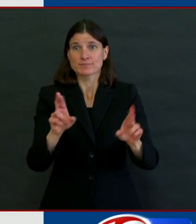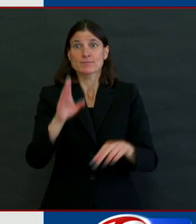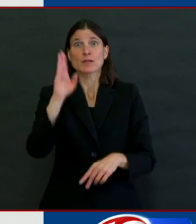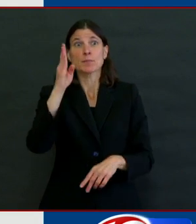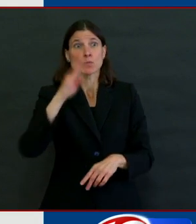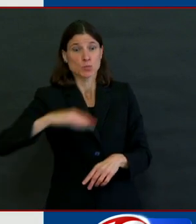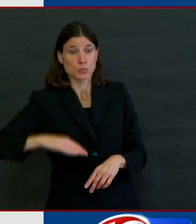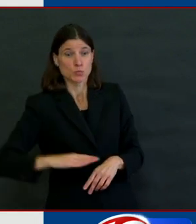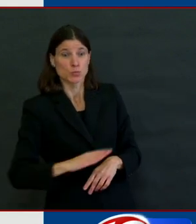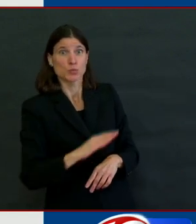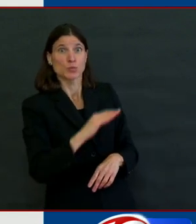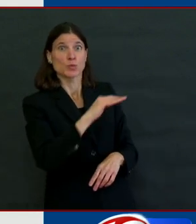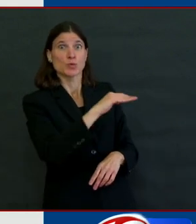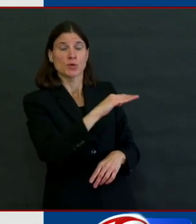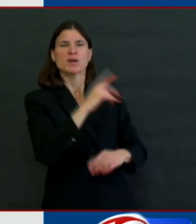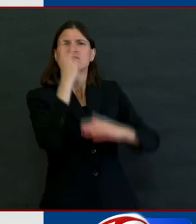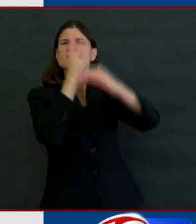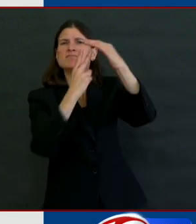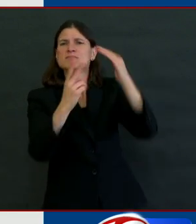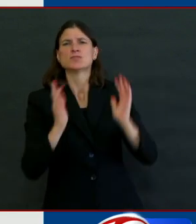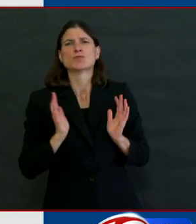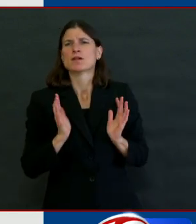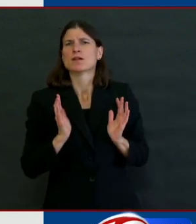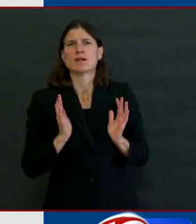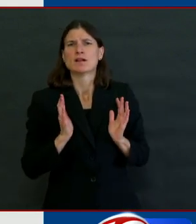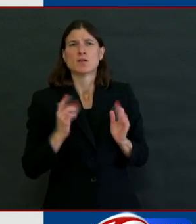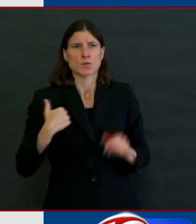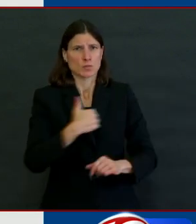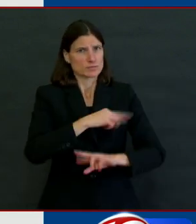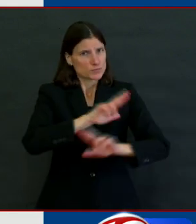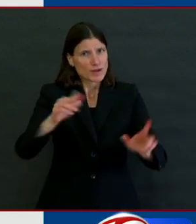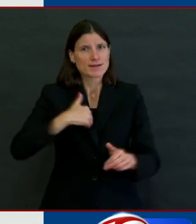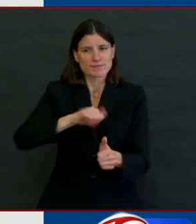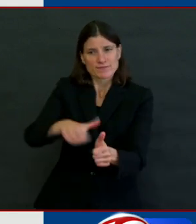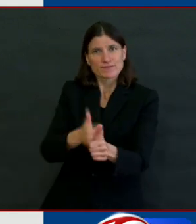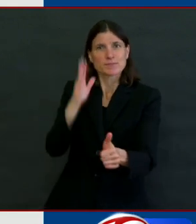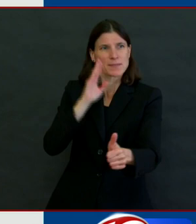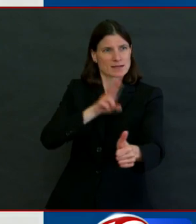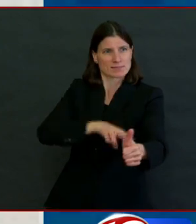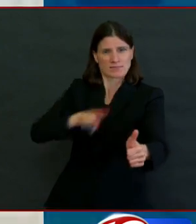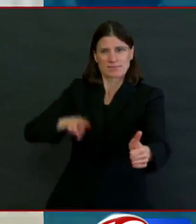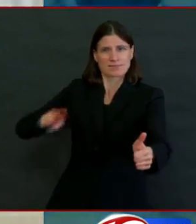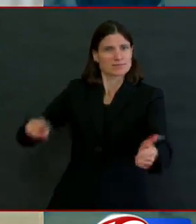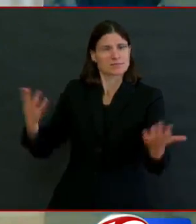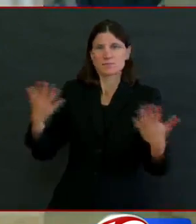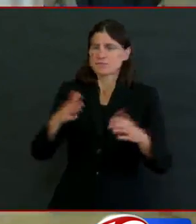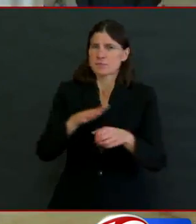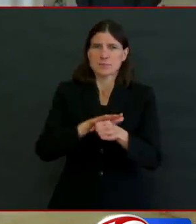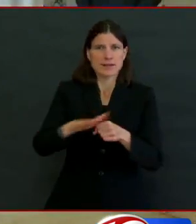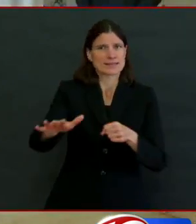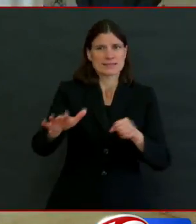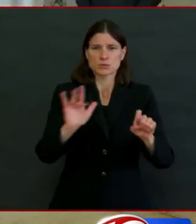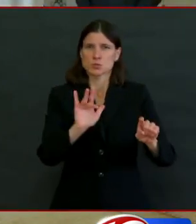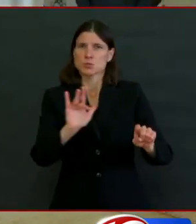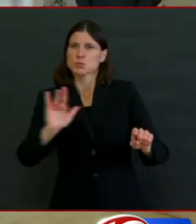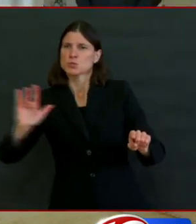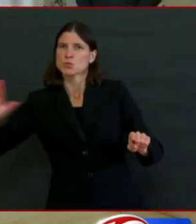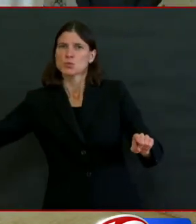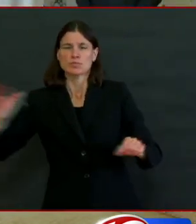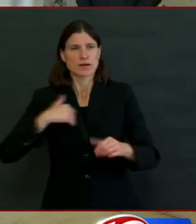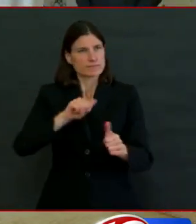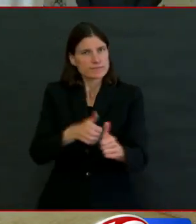And only time will tell. Remember, we have very limited data because you don't know the